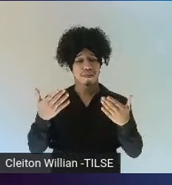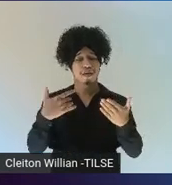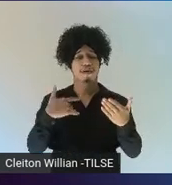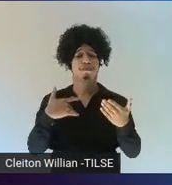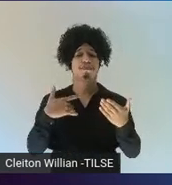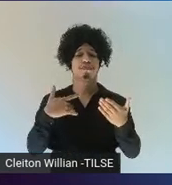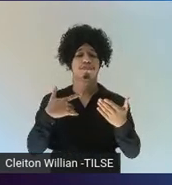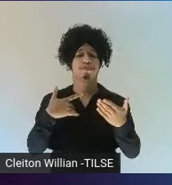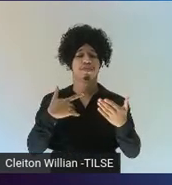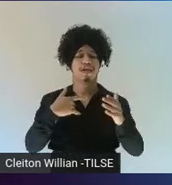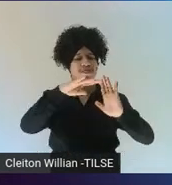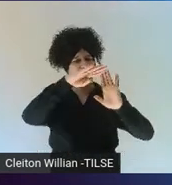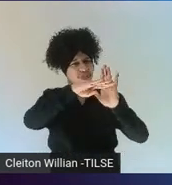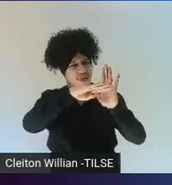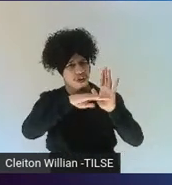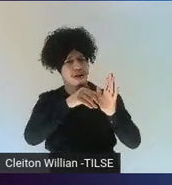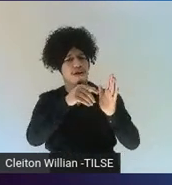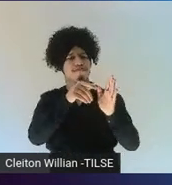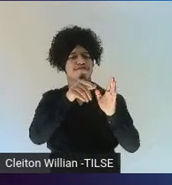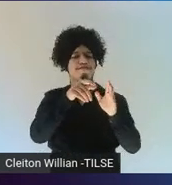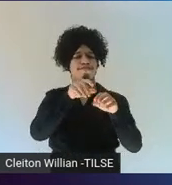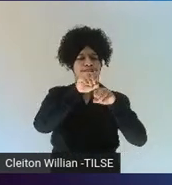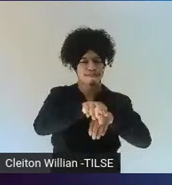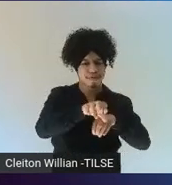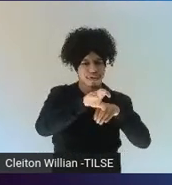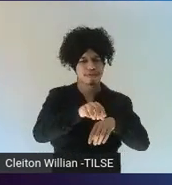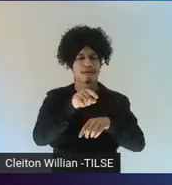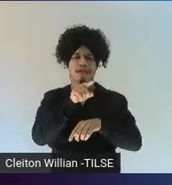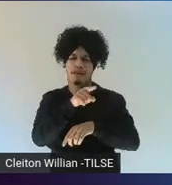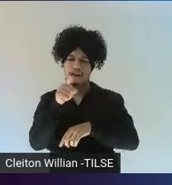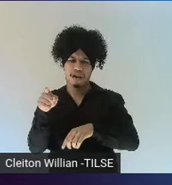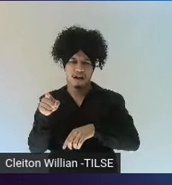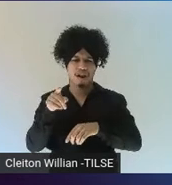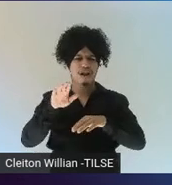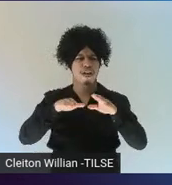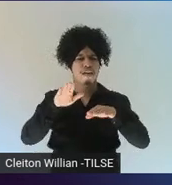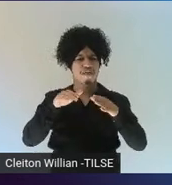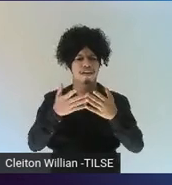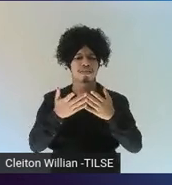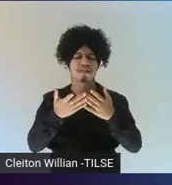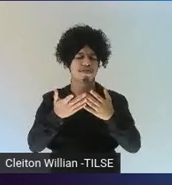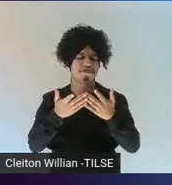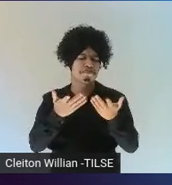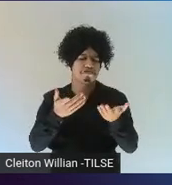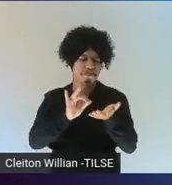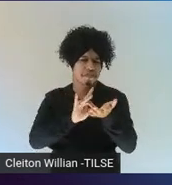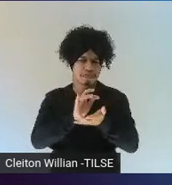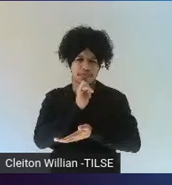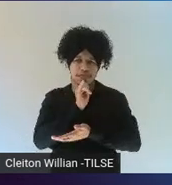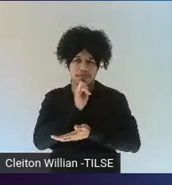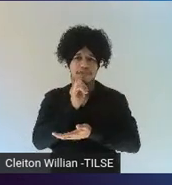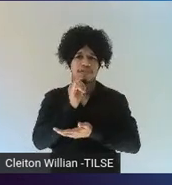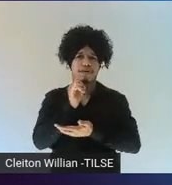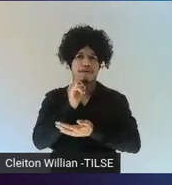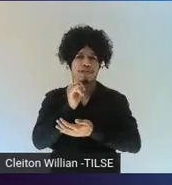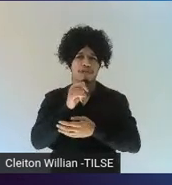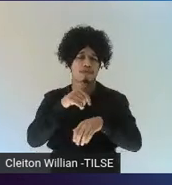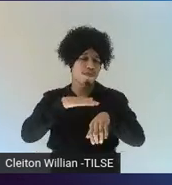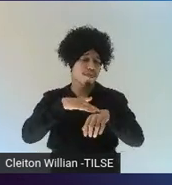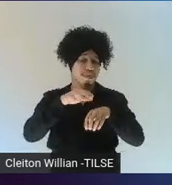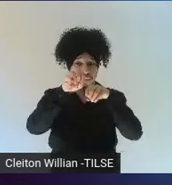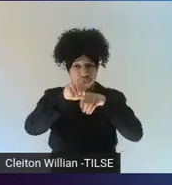program models or what's being done is pretty small scale, especially in the case of the tandem teaching that I'm going to talk about.